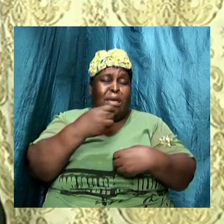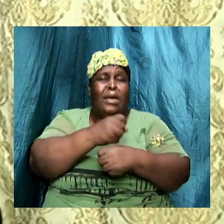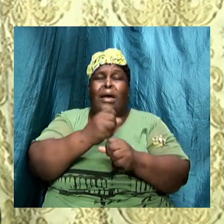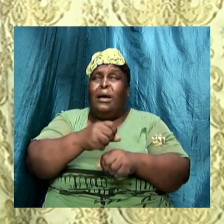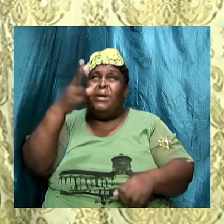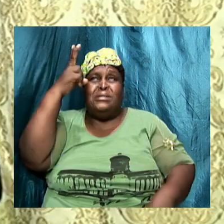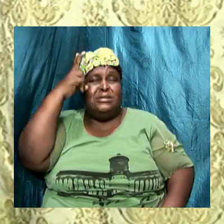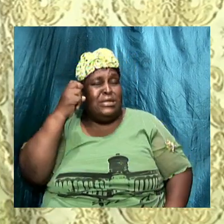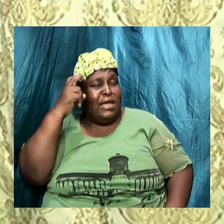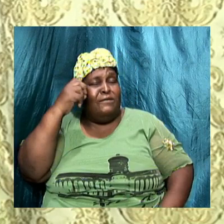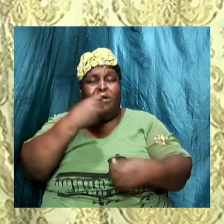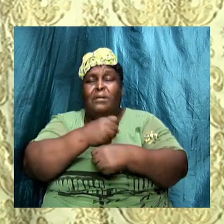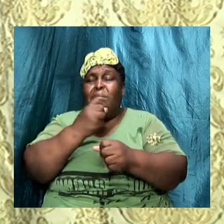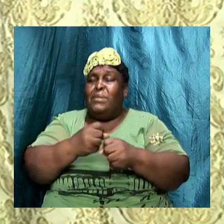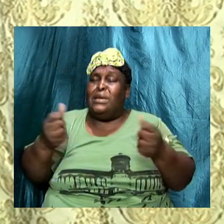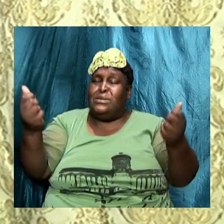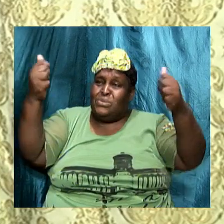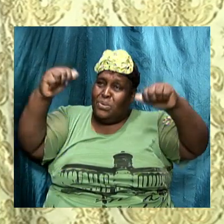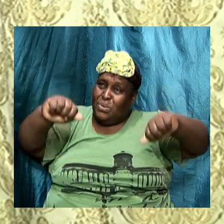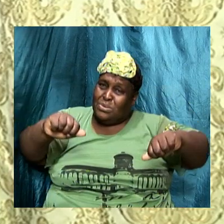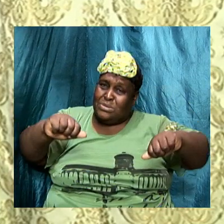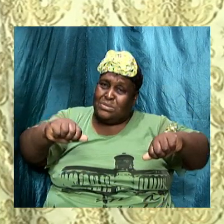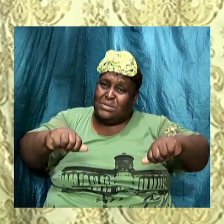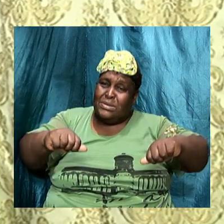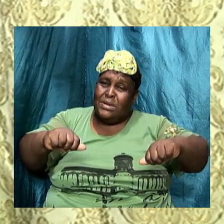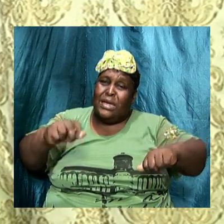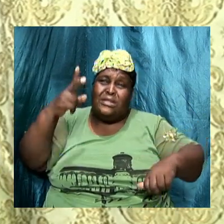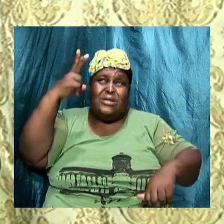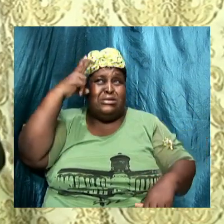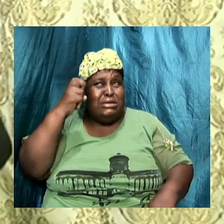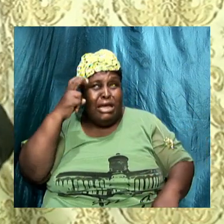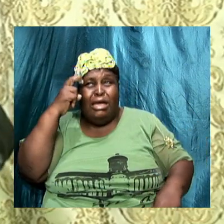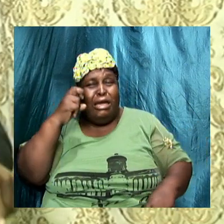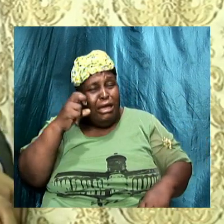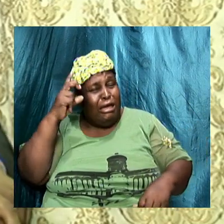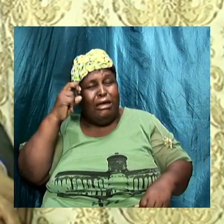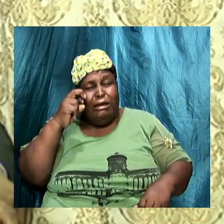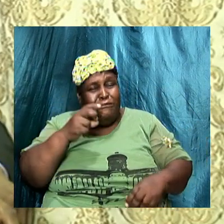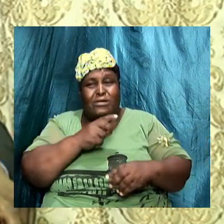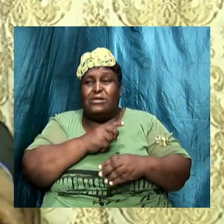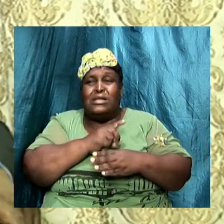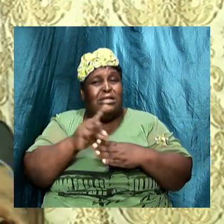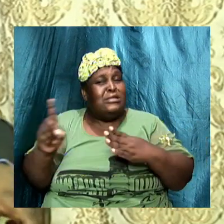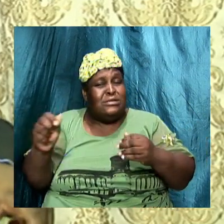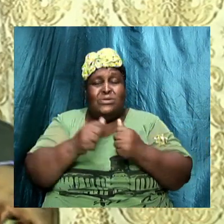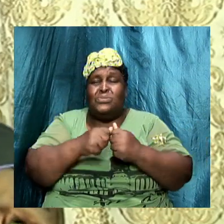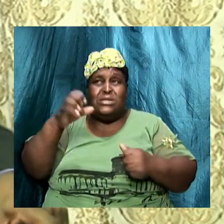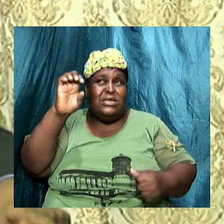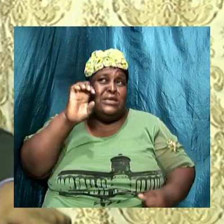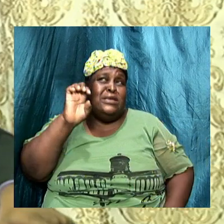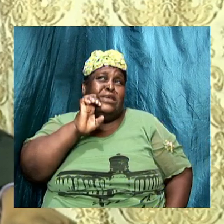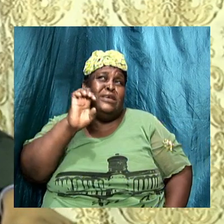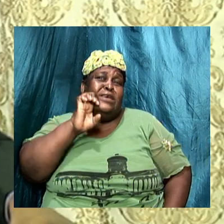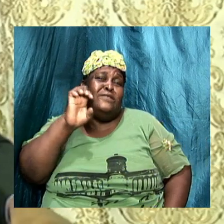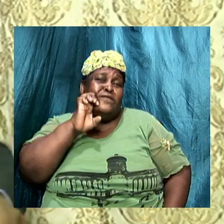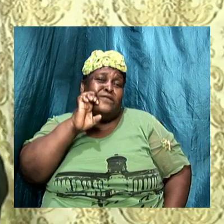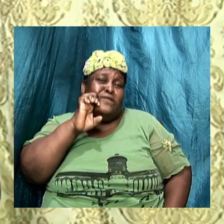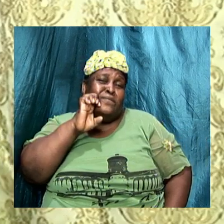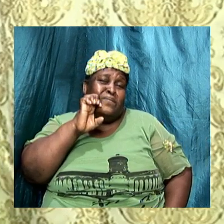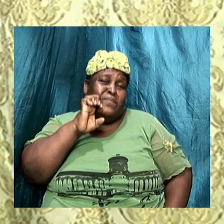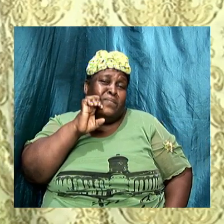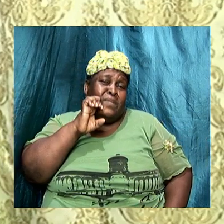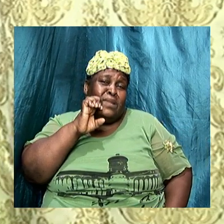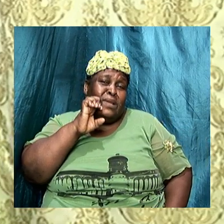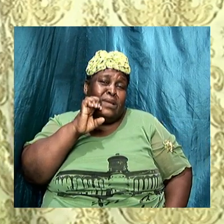any doubt he did it with Eve did the Lord say that you shall surely